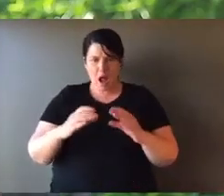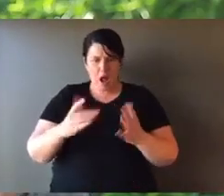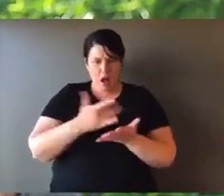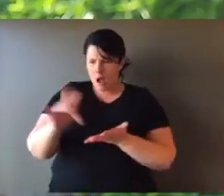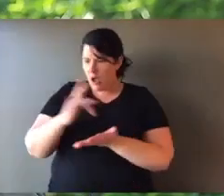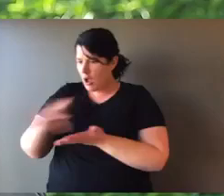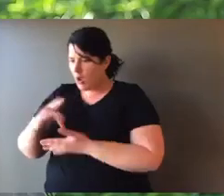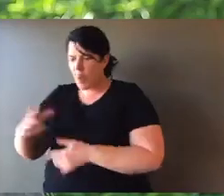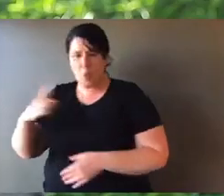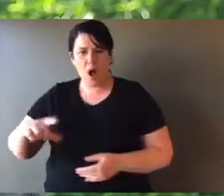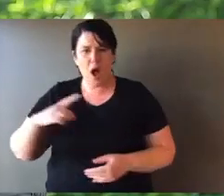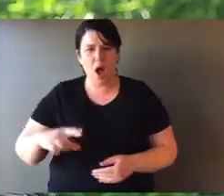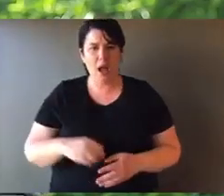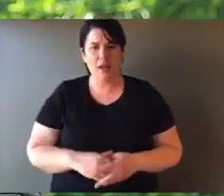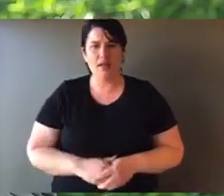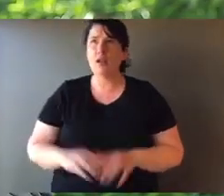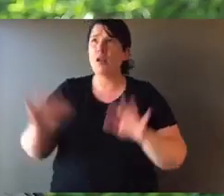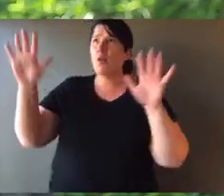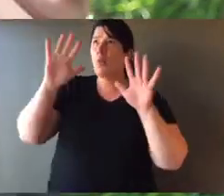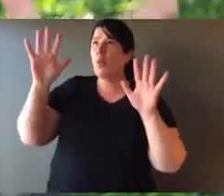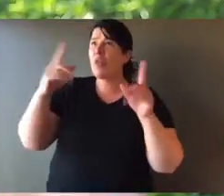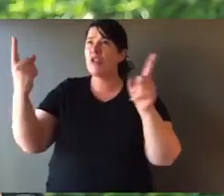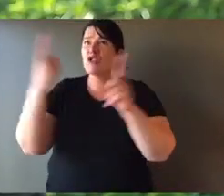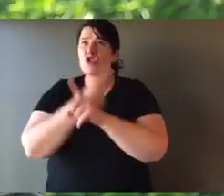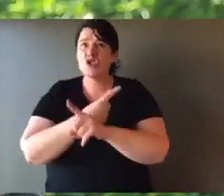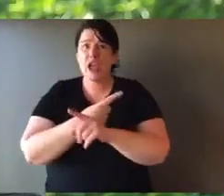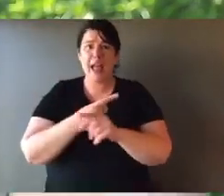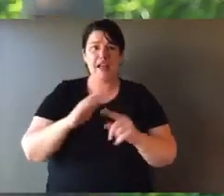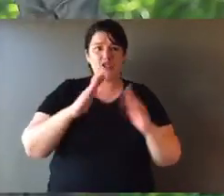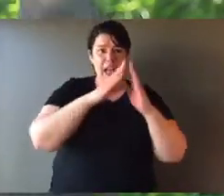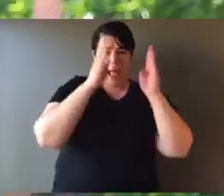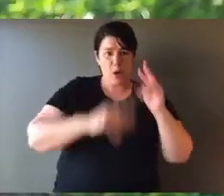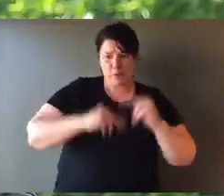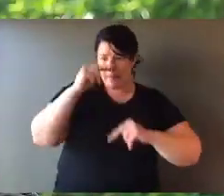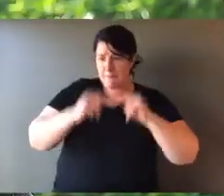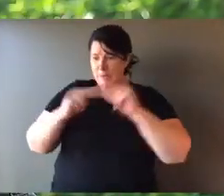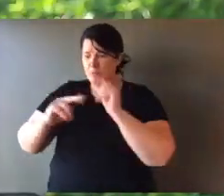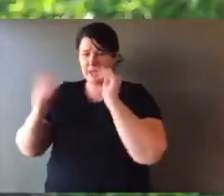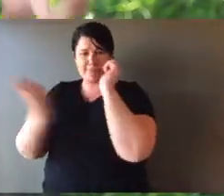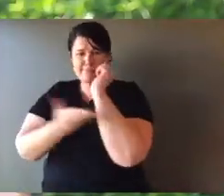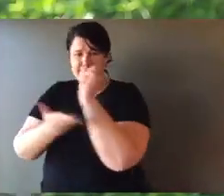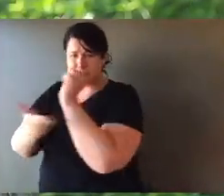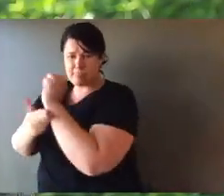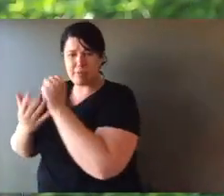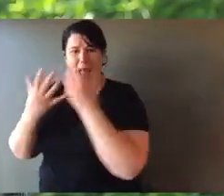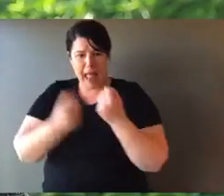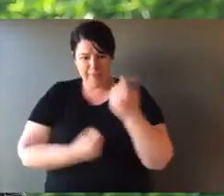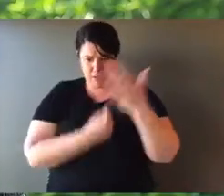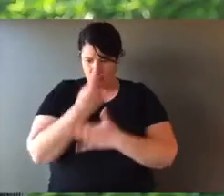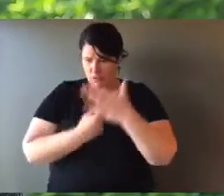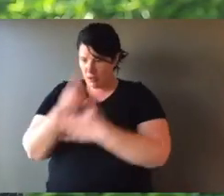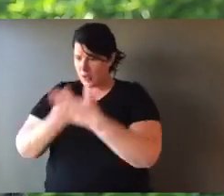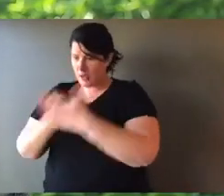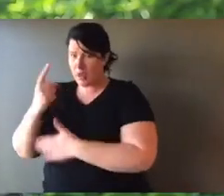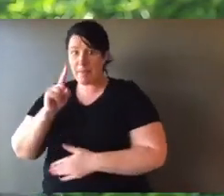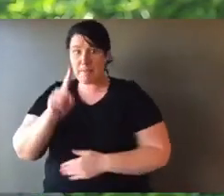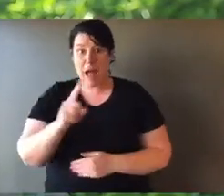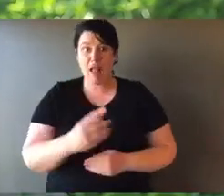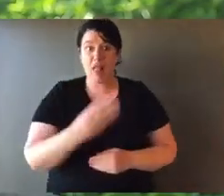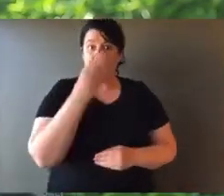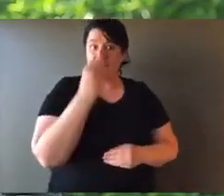facing extinction? Well, Australia has all the problems of the world. Climate change, pollution, urban sprawl, habitat destruction.